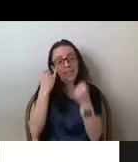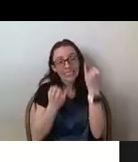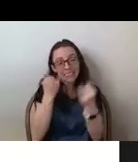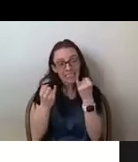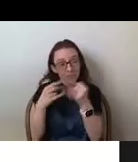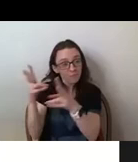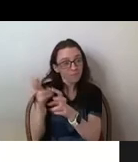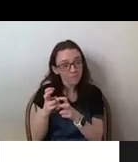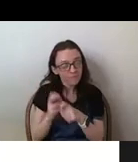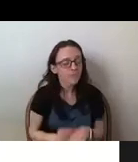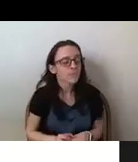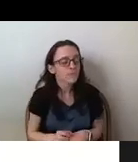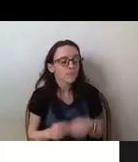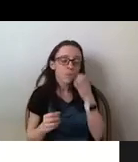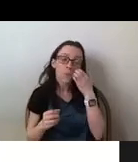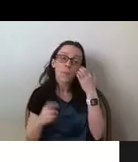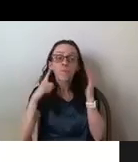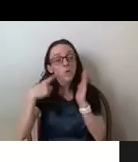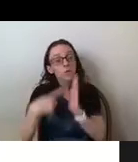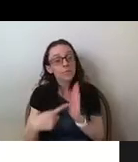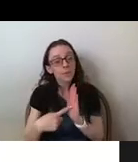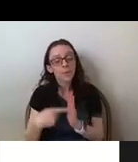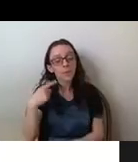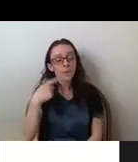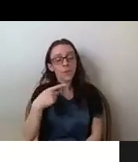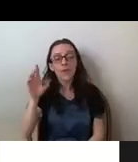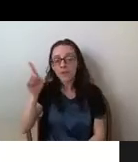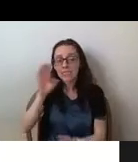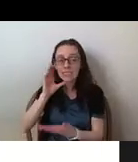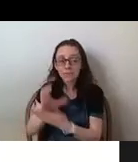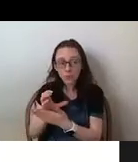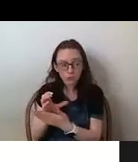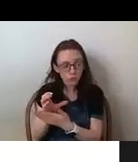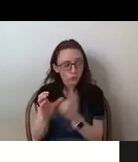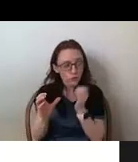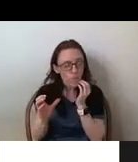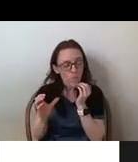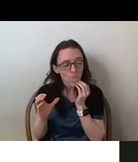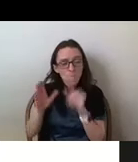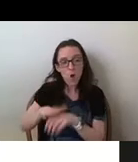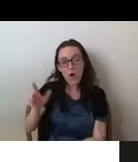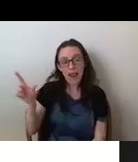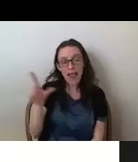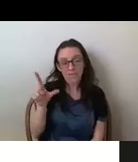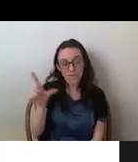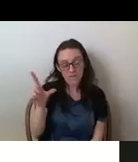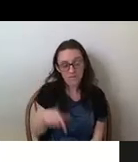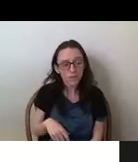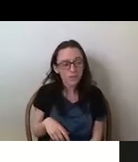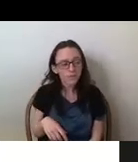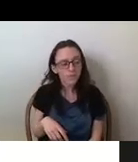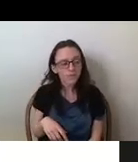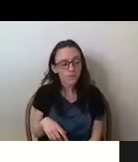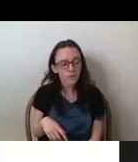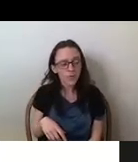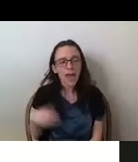include, for example, this image on the on the left of me, which is a picture of a light